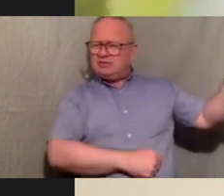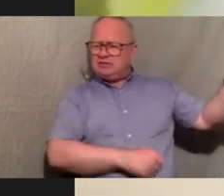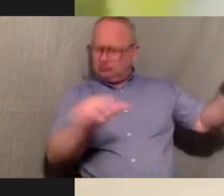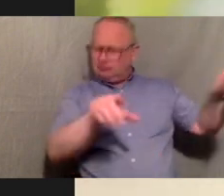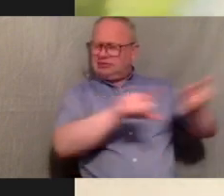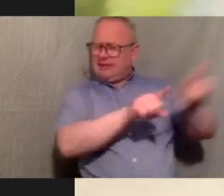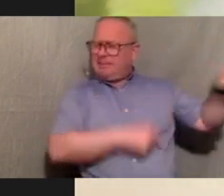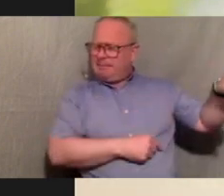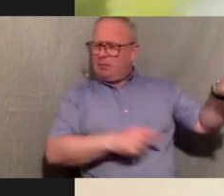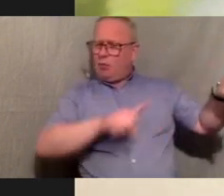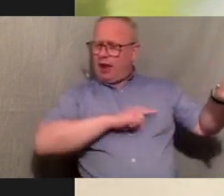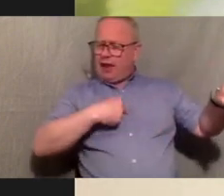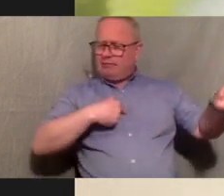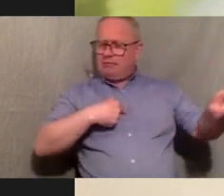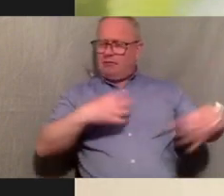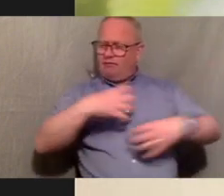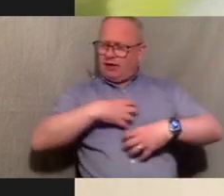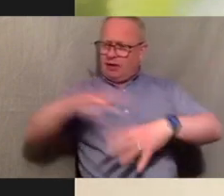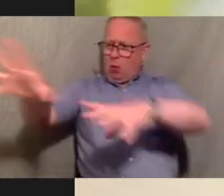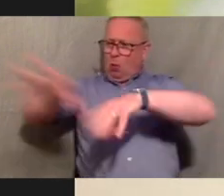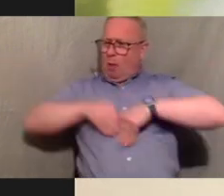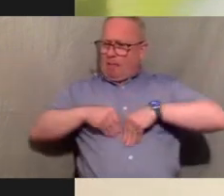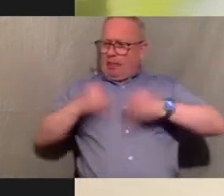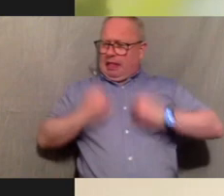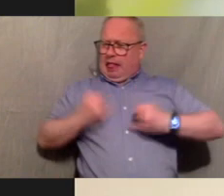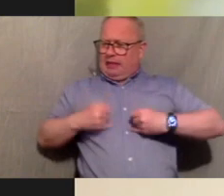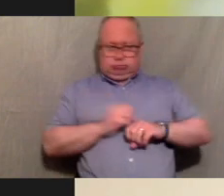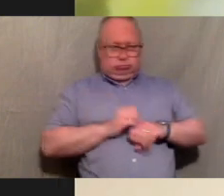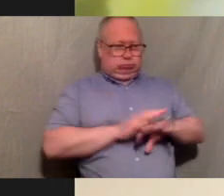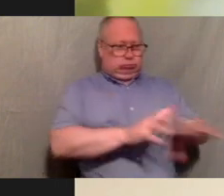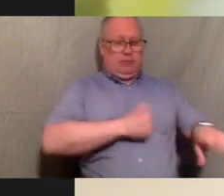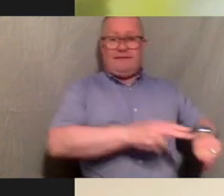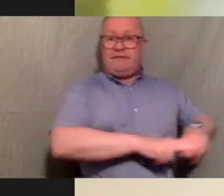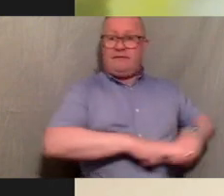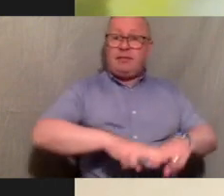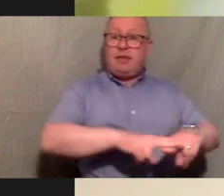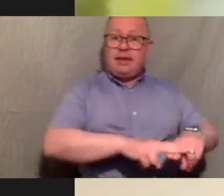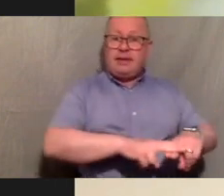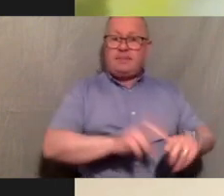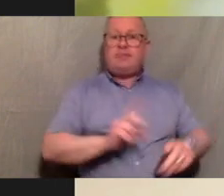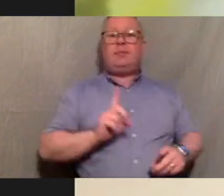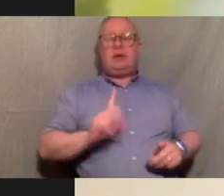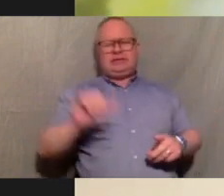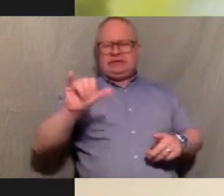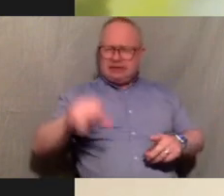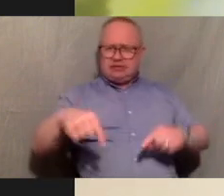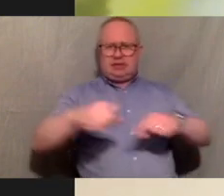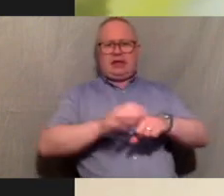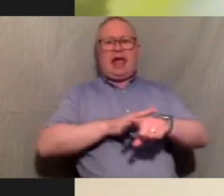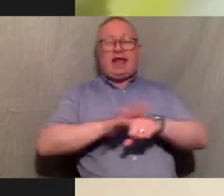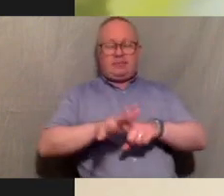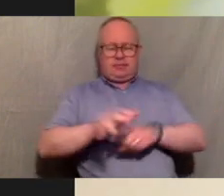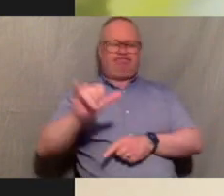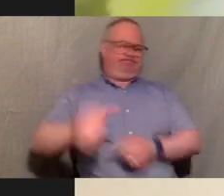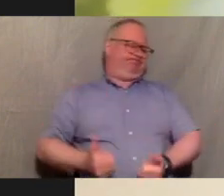but yeah with the edinburgh one um i think it was very good because we all kind of as a group we all kind of